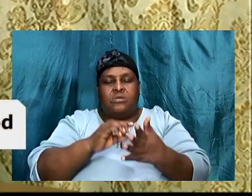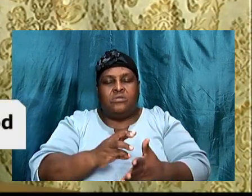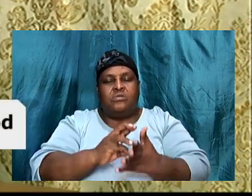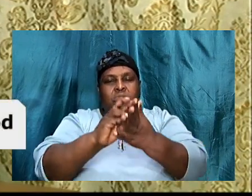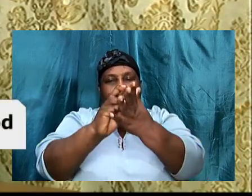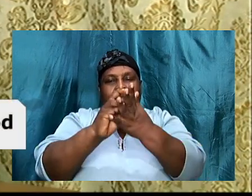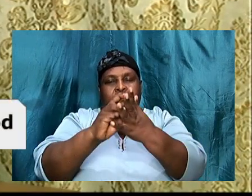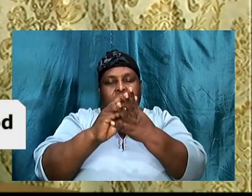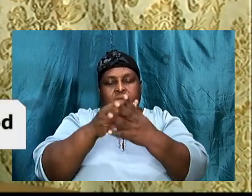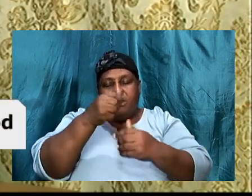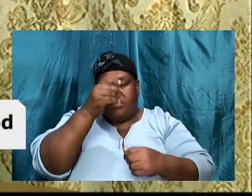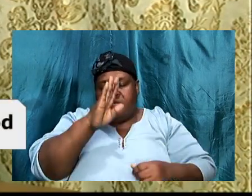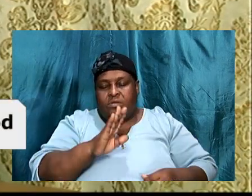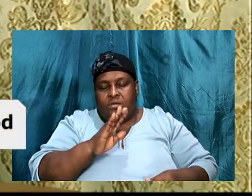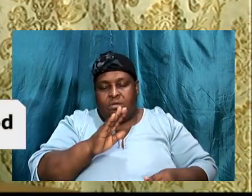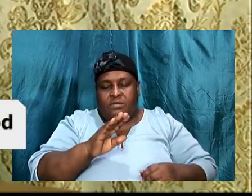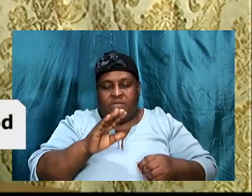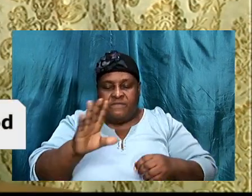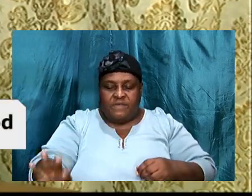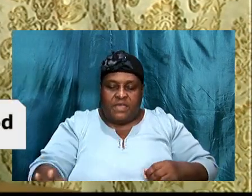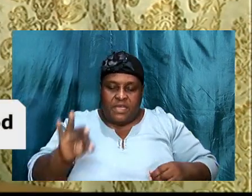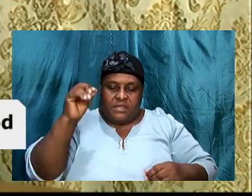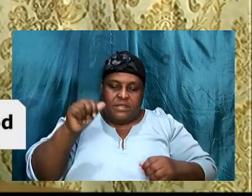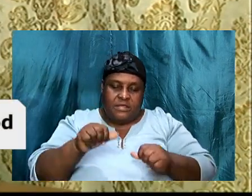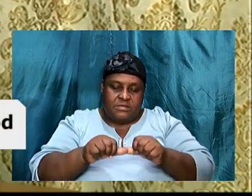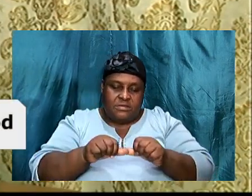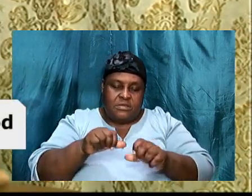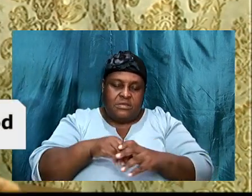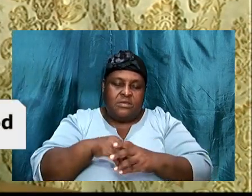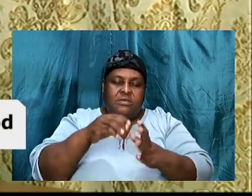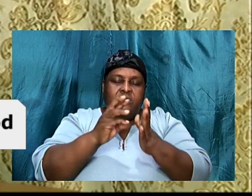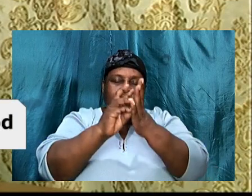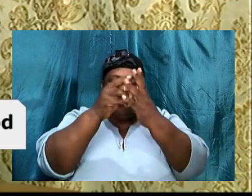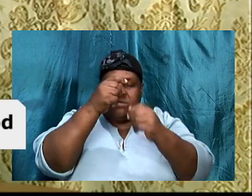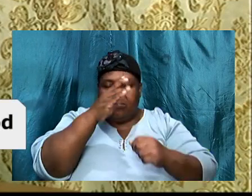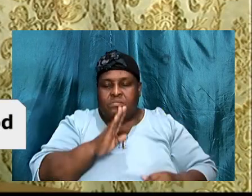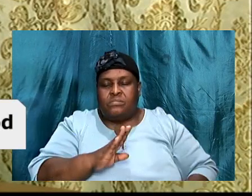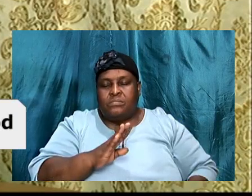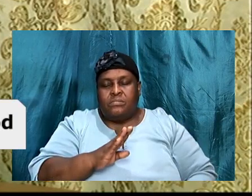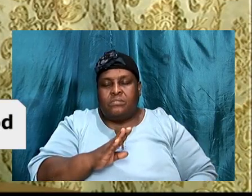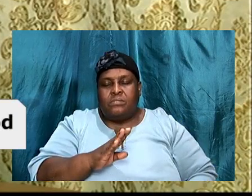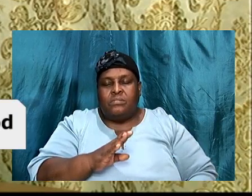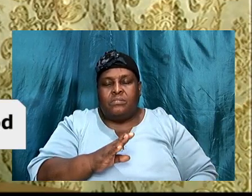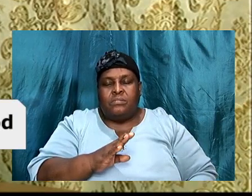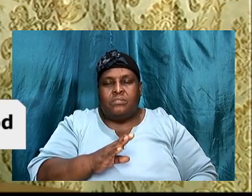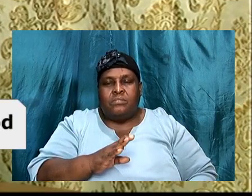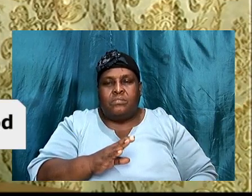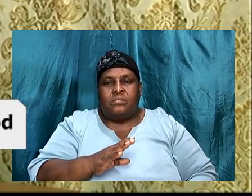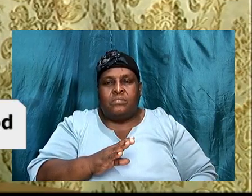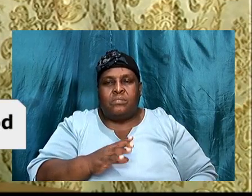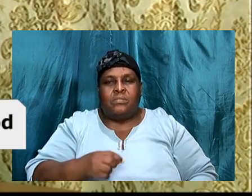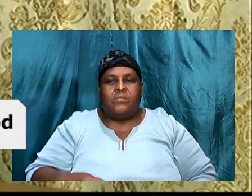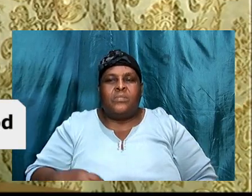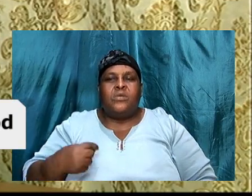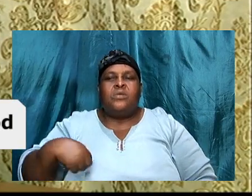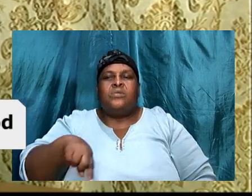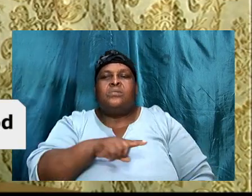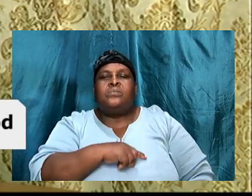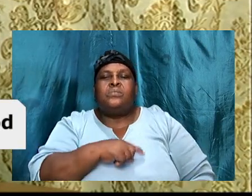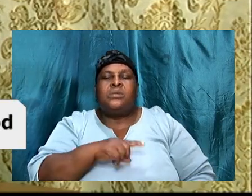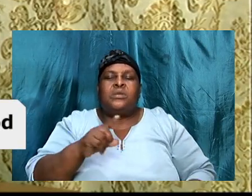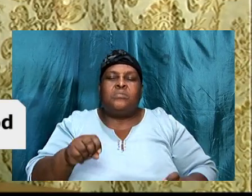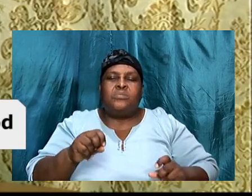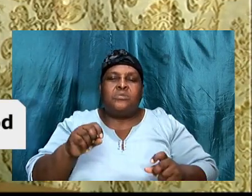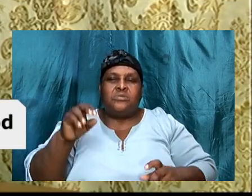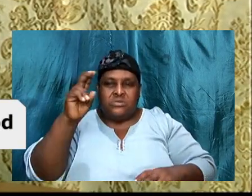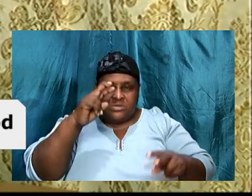abiding in the will of God. And we did say that, you know, we are supposed to seek the